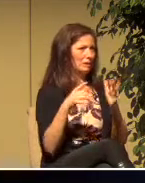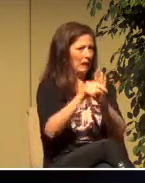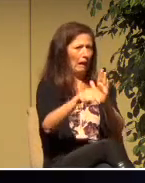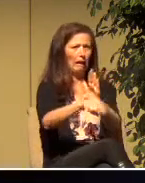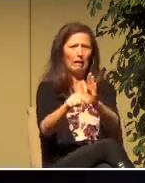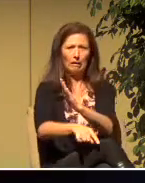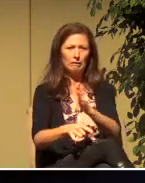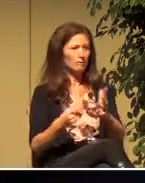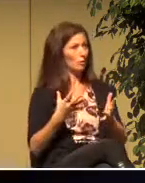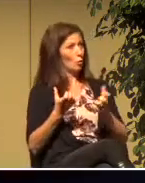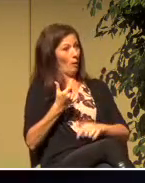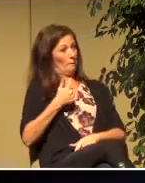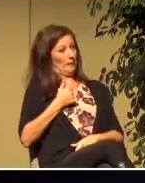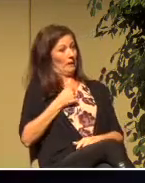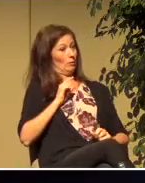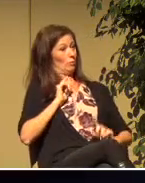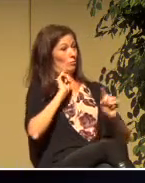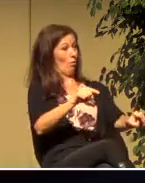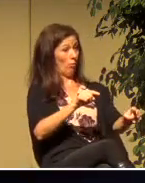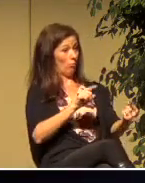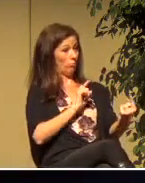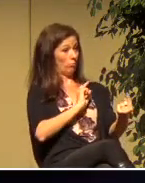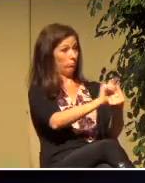And you want me to go to him?